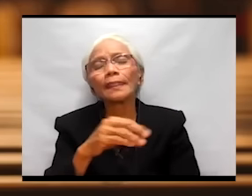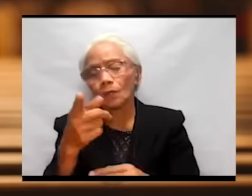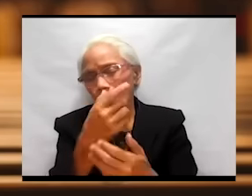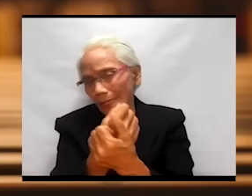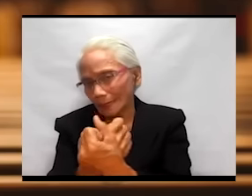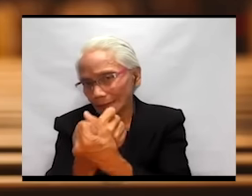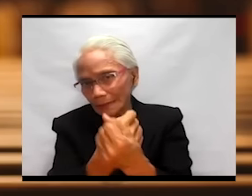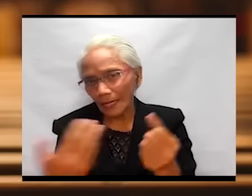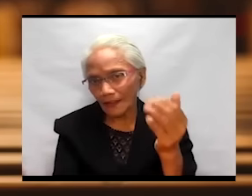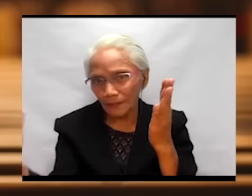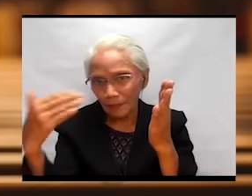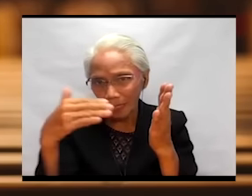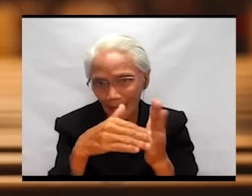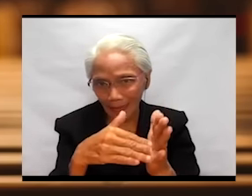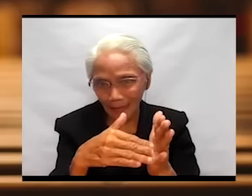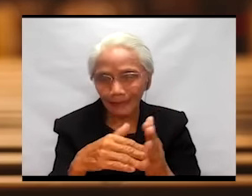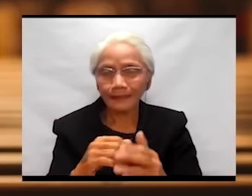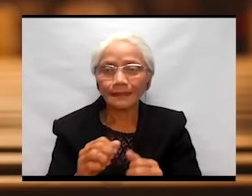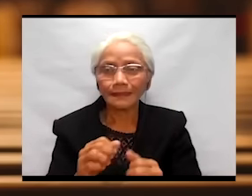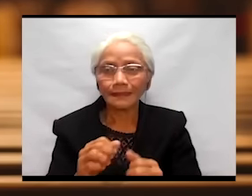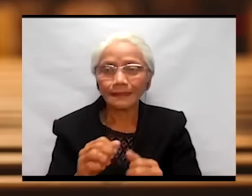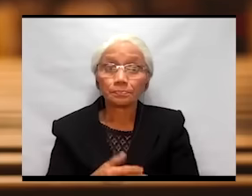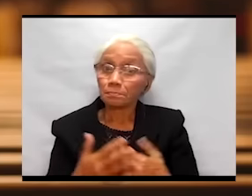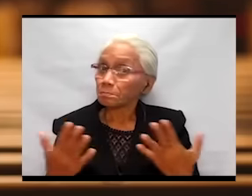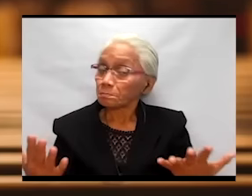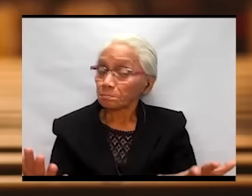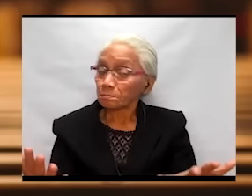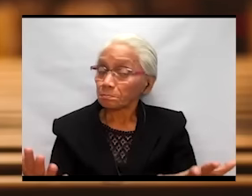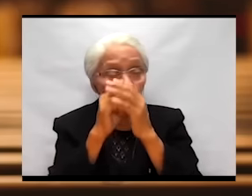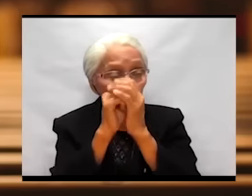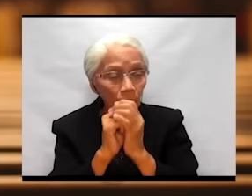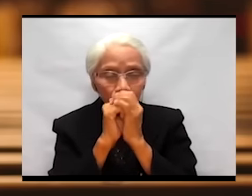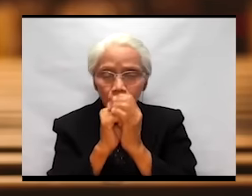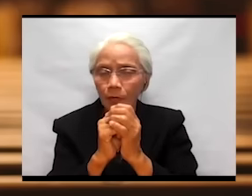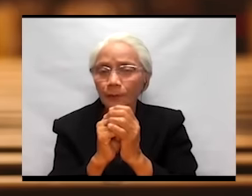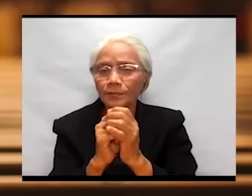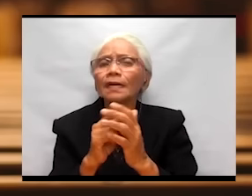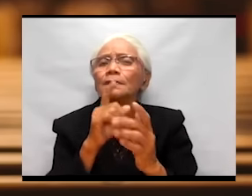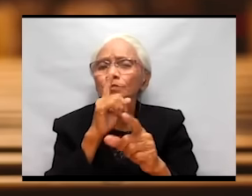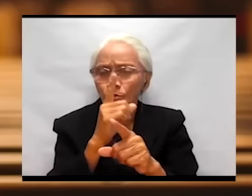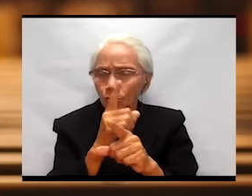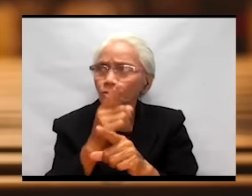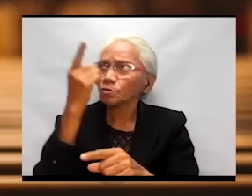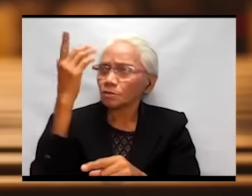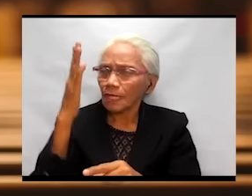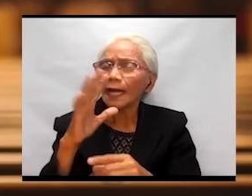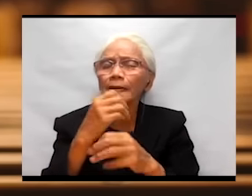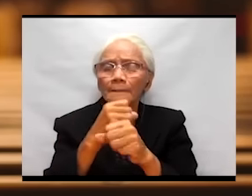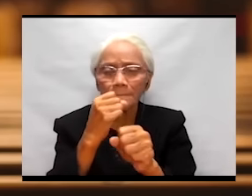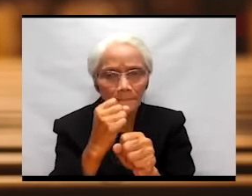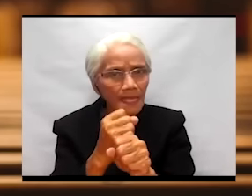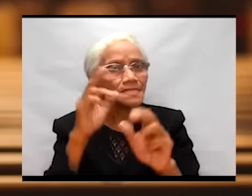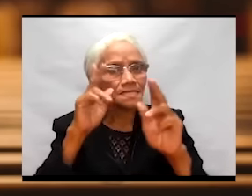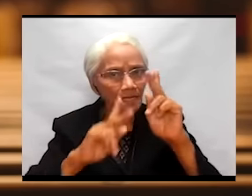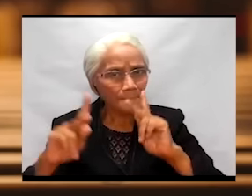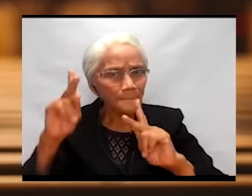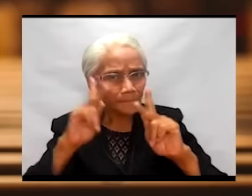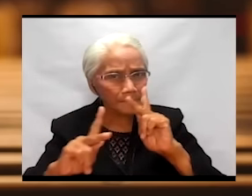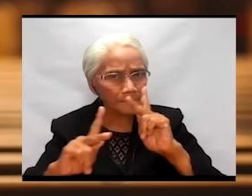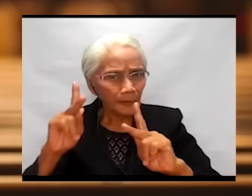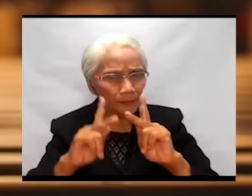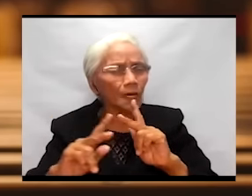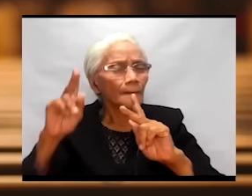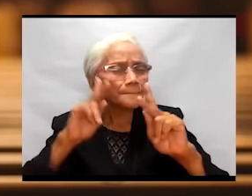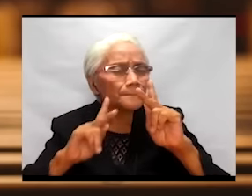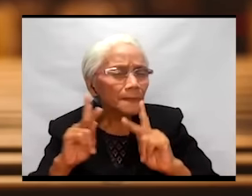The worship of the true God makes a people a people of justice. a